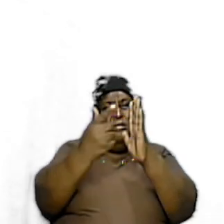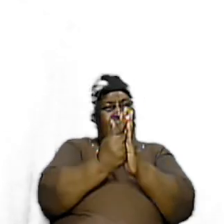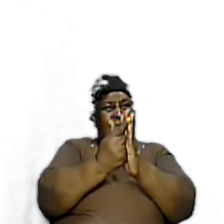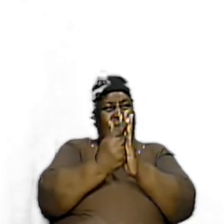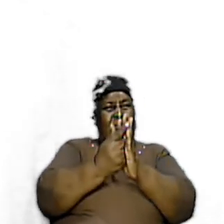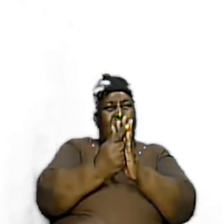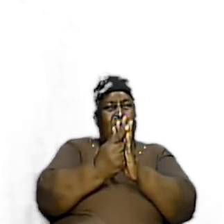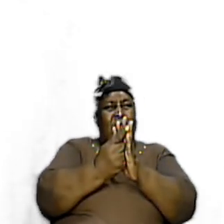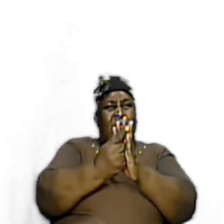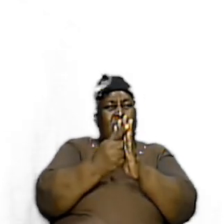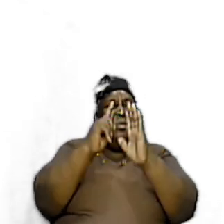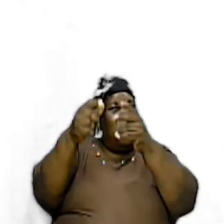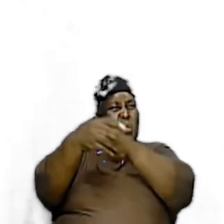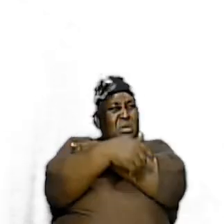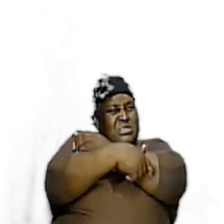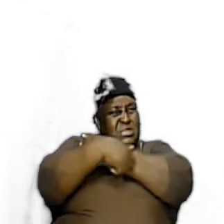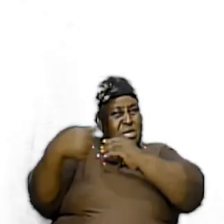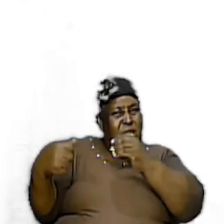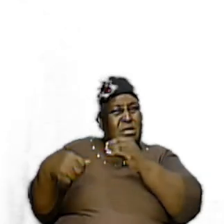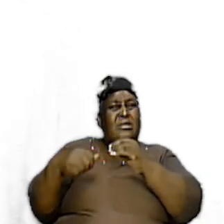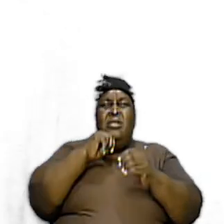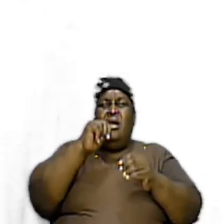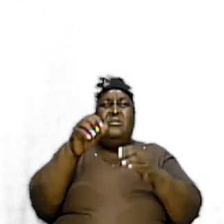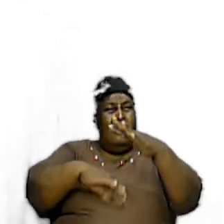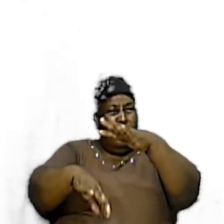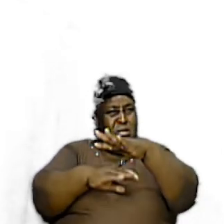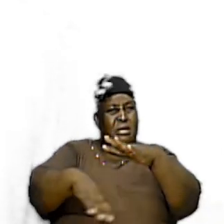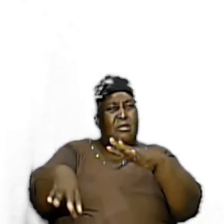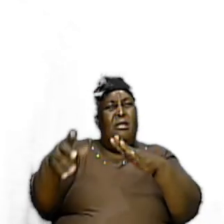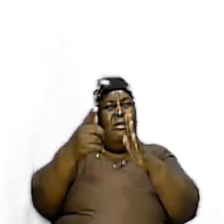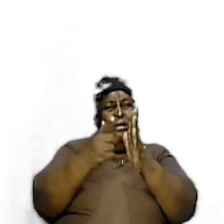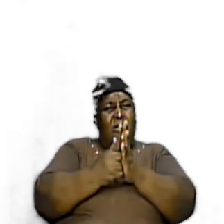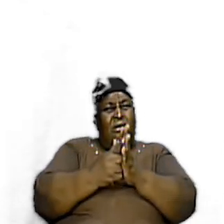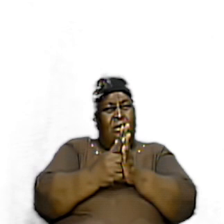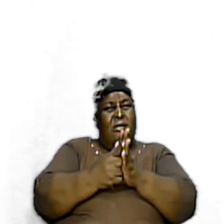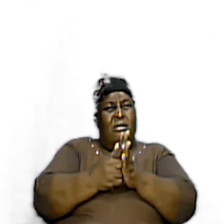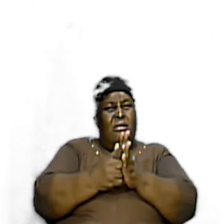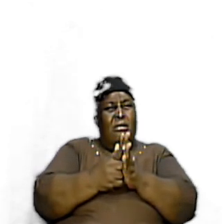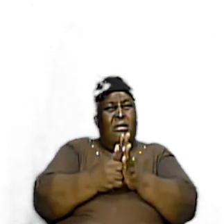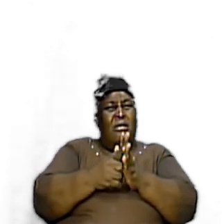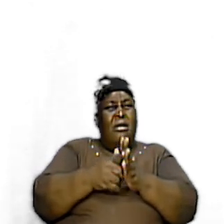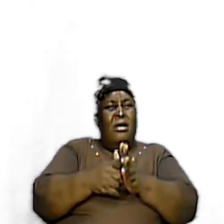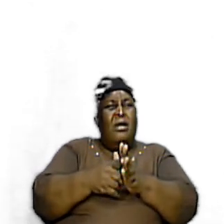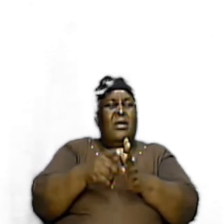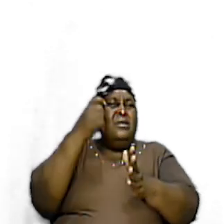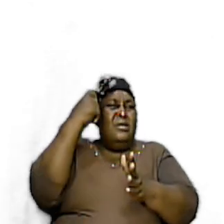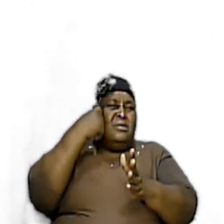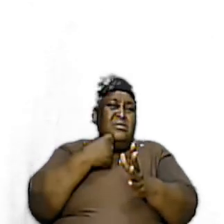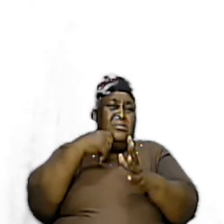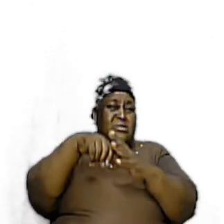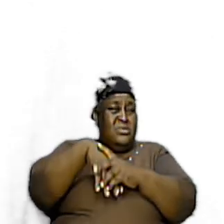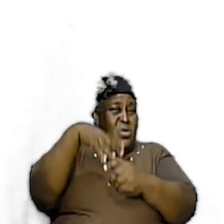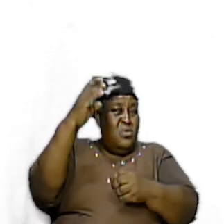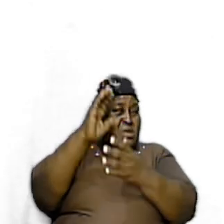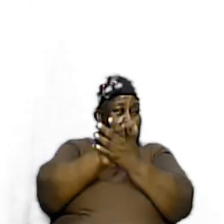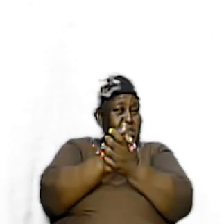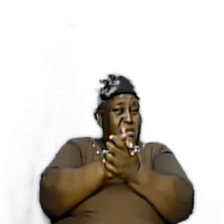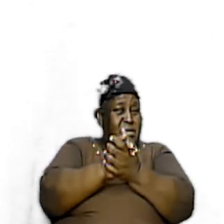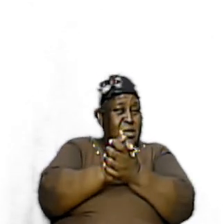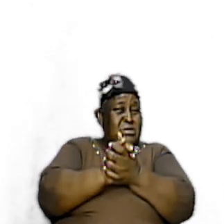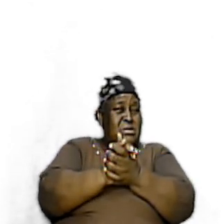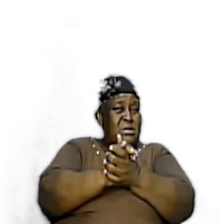because we're not under law We can't go commit adultery Because we're not under law That is a lie No,